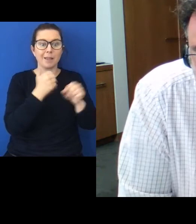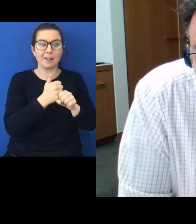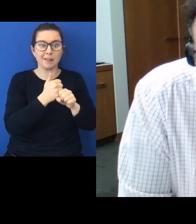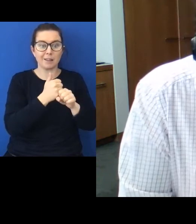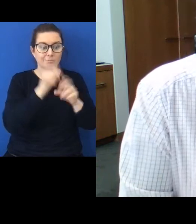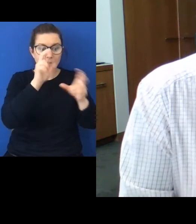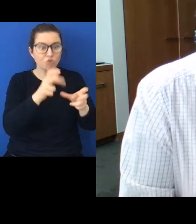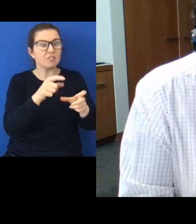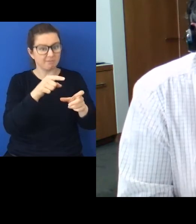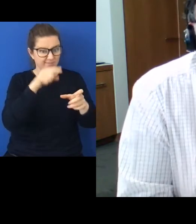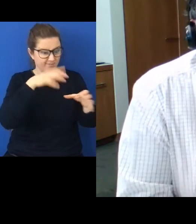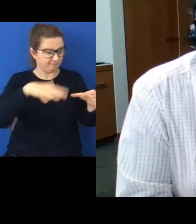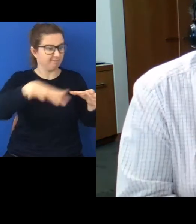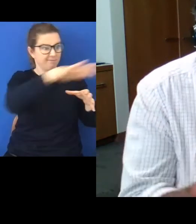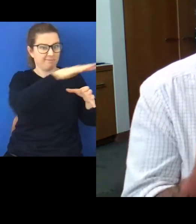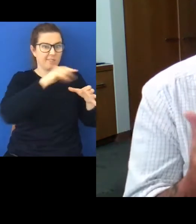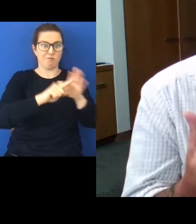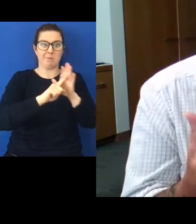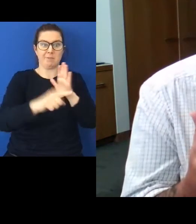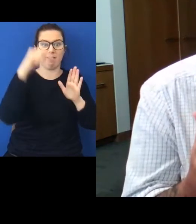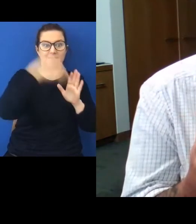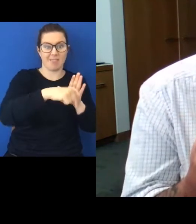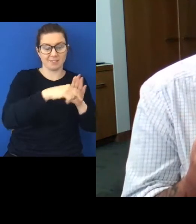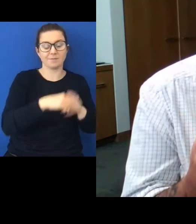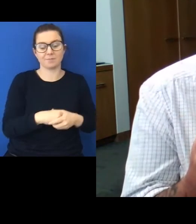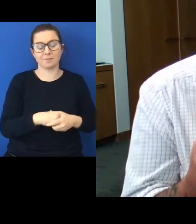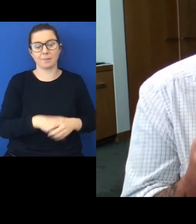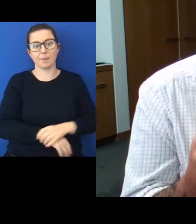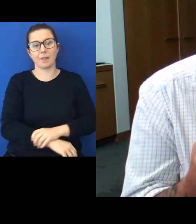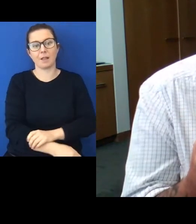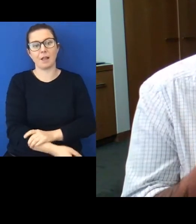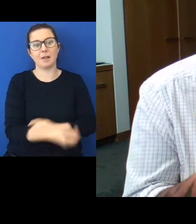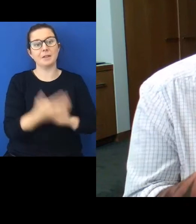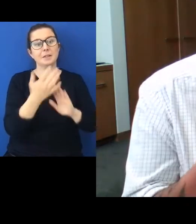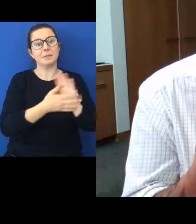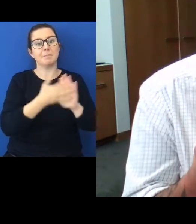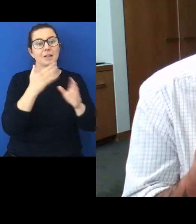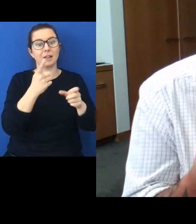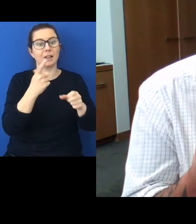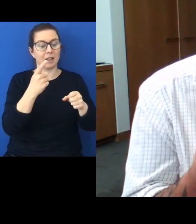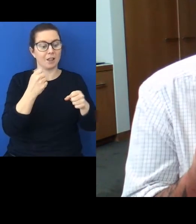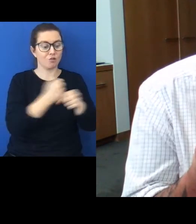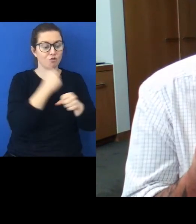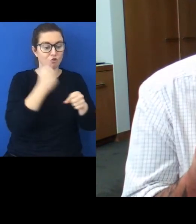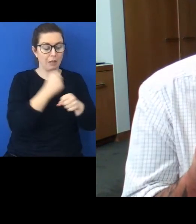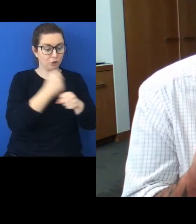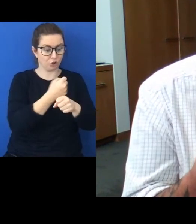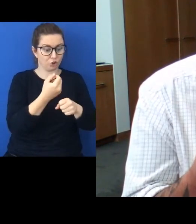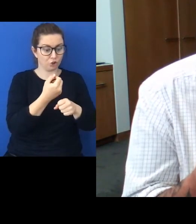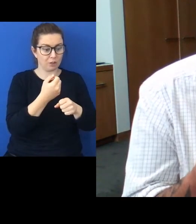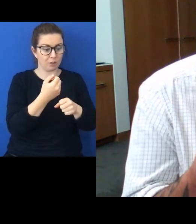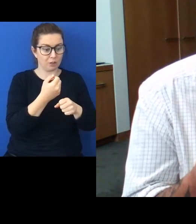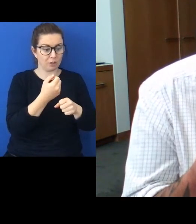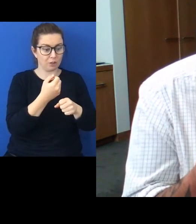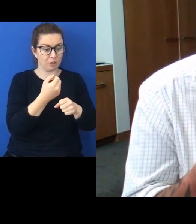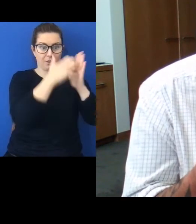So what we see here is the creation through the Poutupua of a